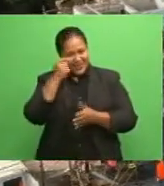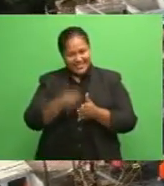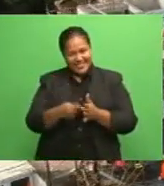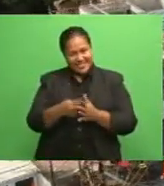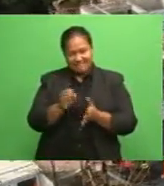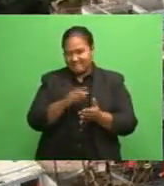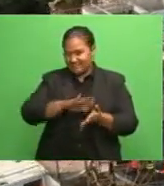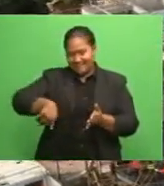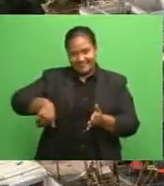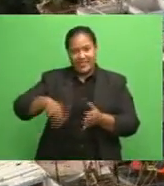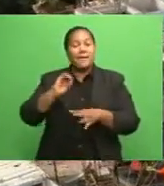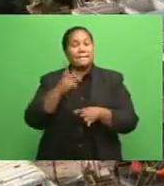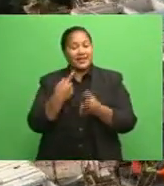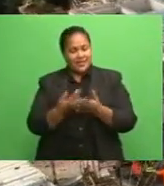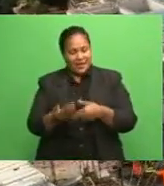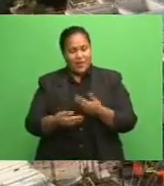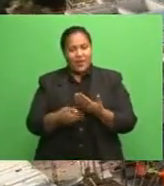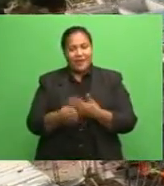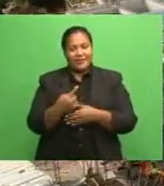government's tenancy.